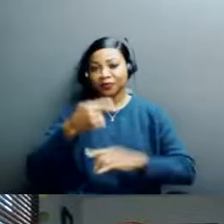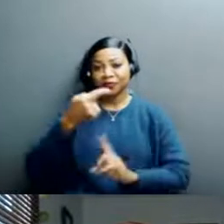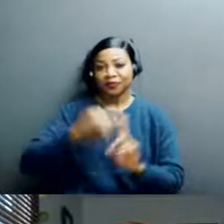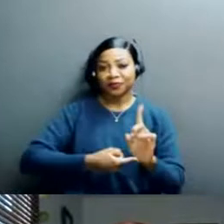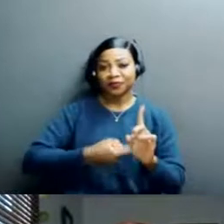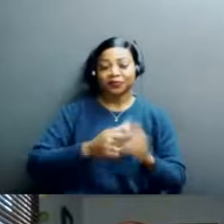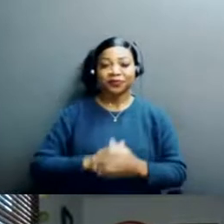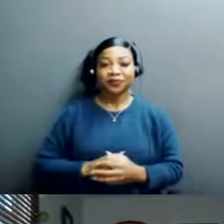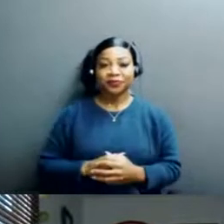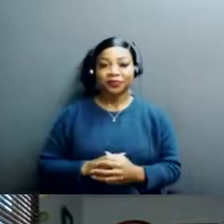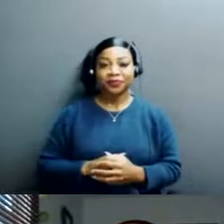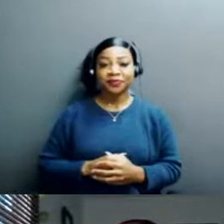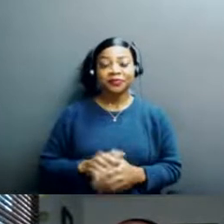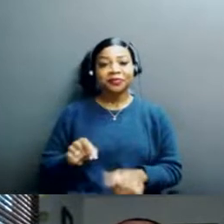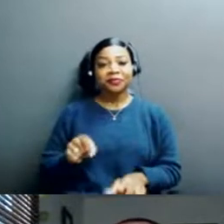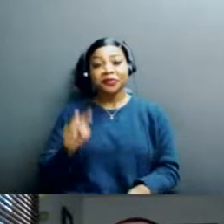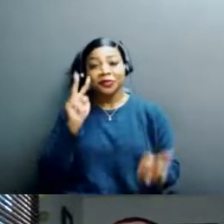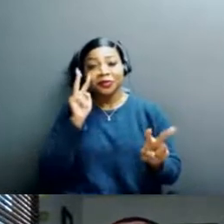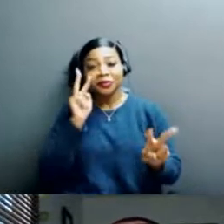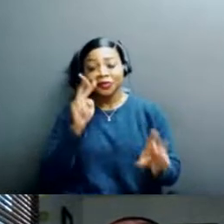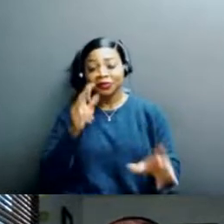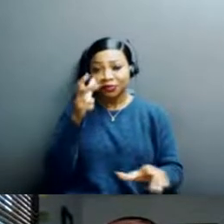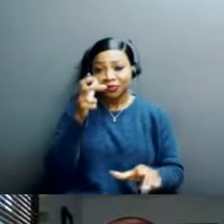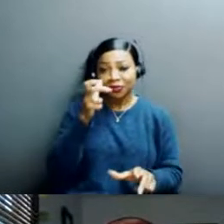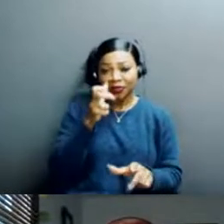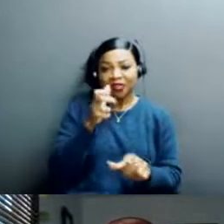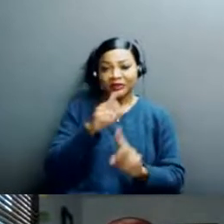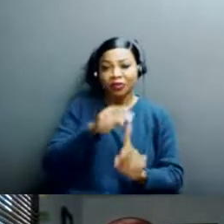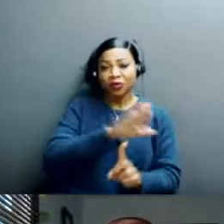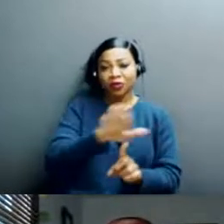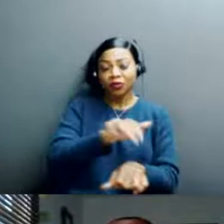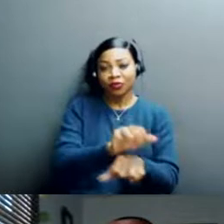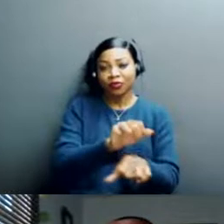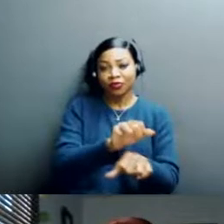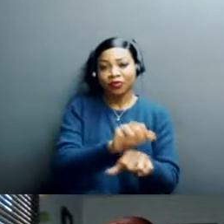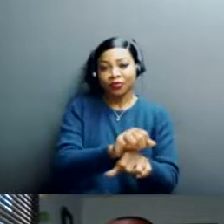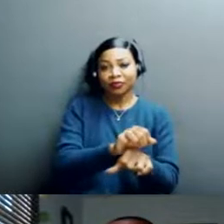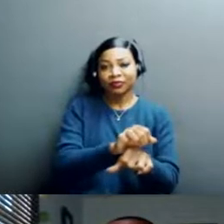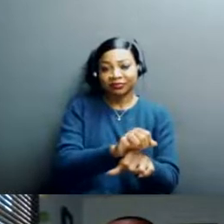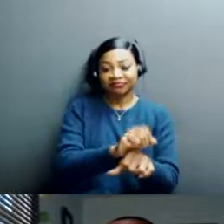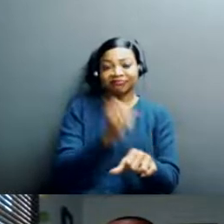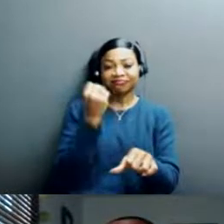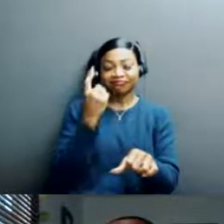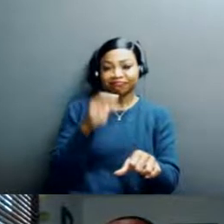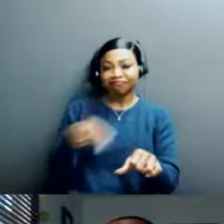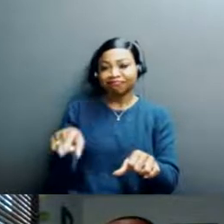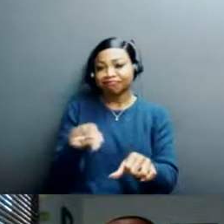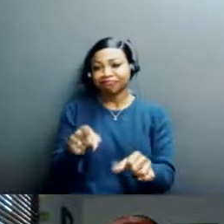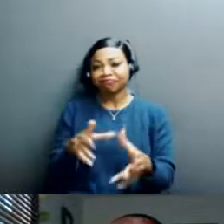looking forward to hearing from you about the work that you do, because I know there's been, you've been doing a lot recently,